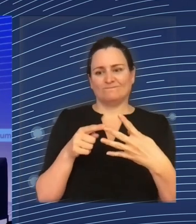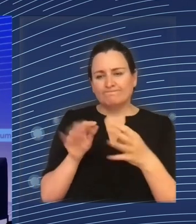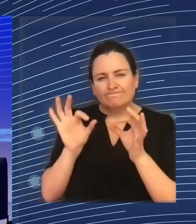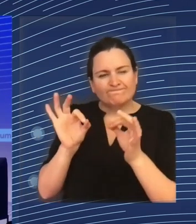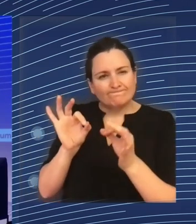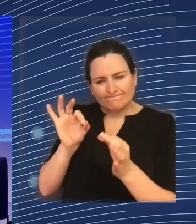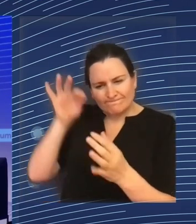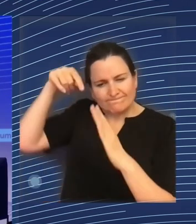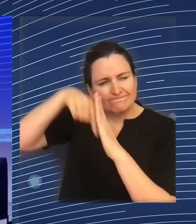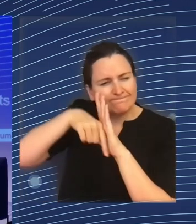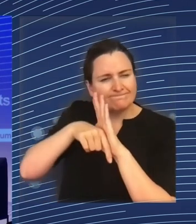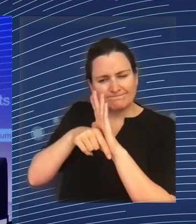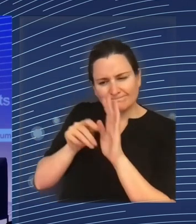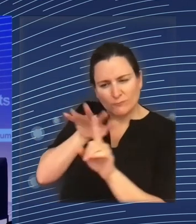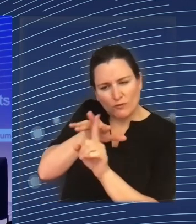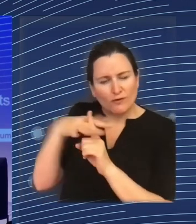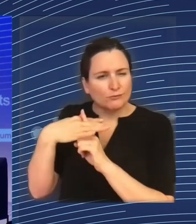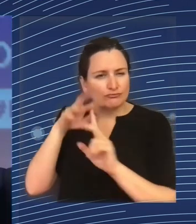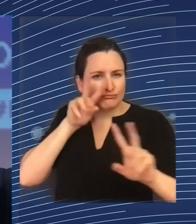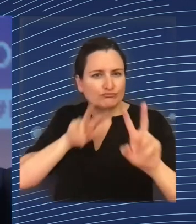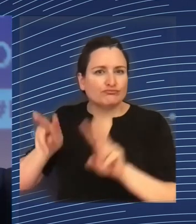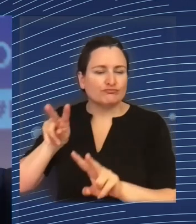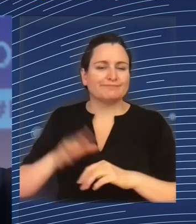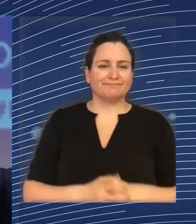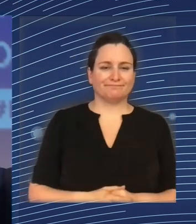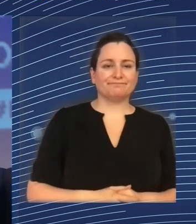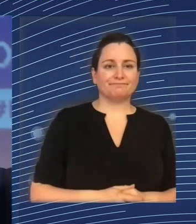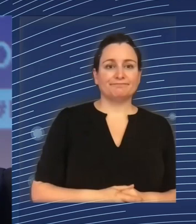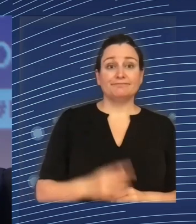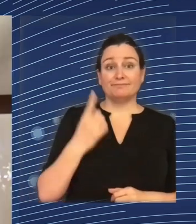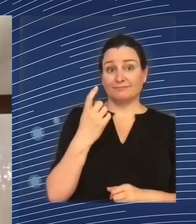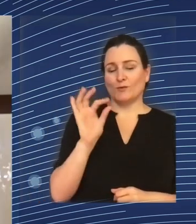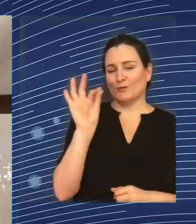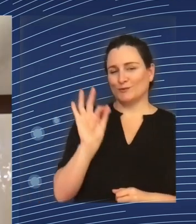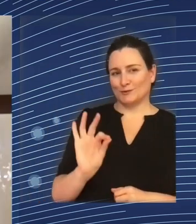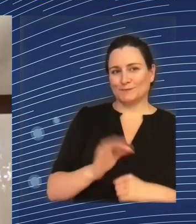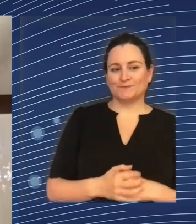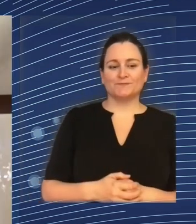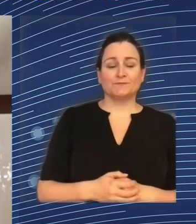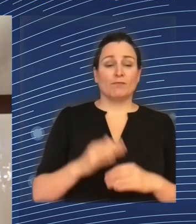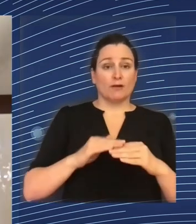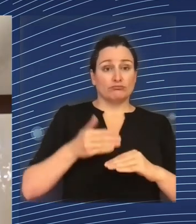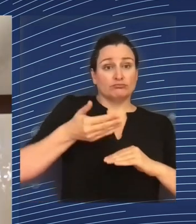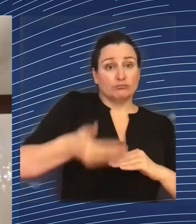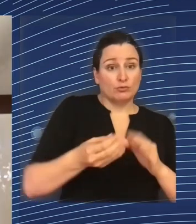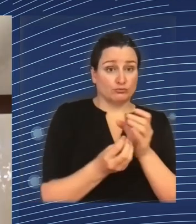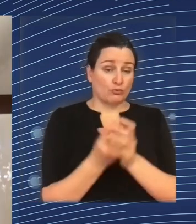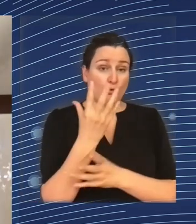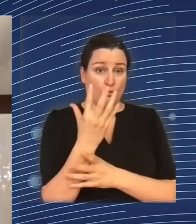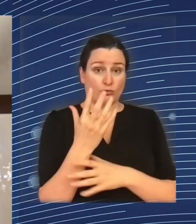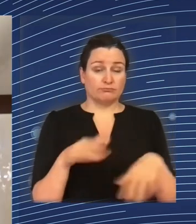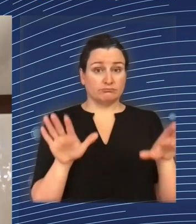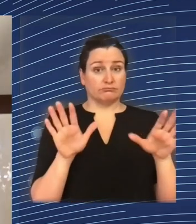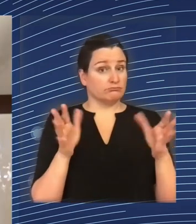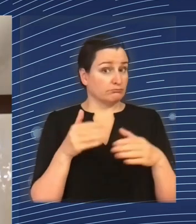this excellent question that I got in Slido. What do you think about the post-growth perspective? Can we expect to arrive at a sustainable